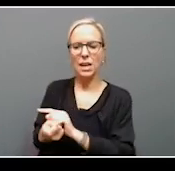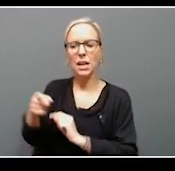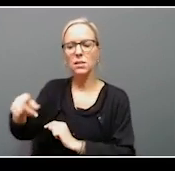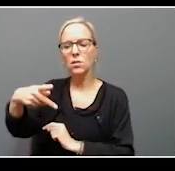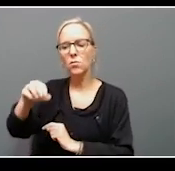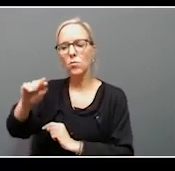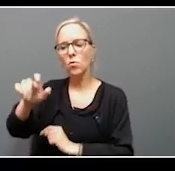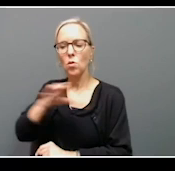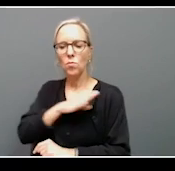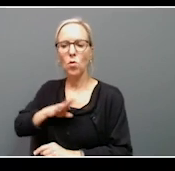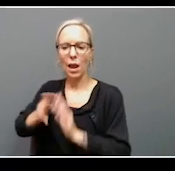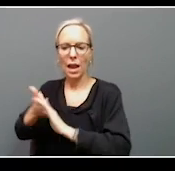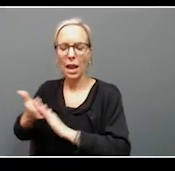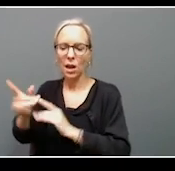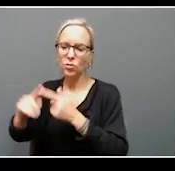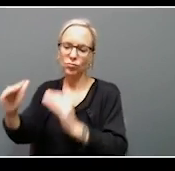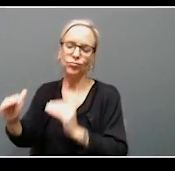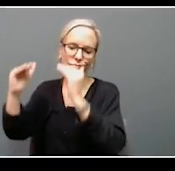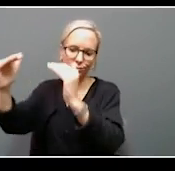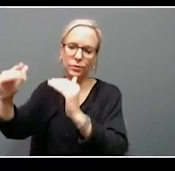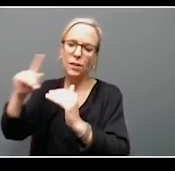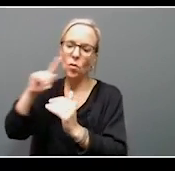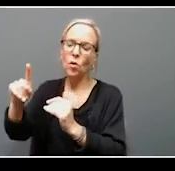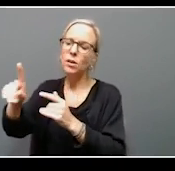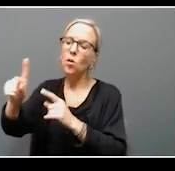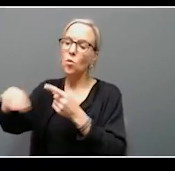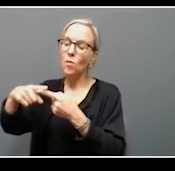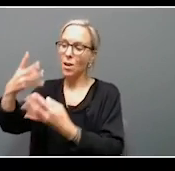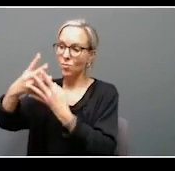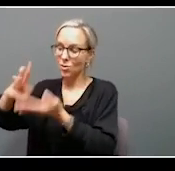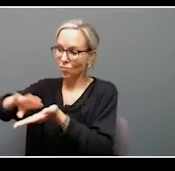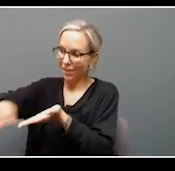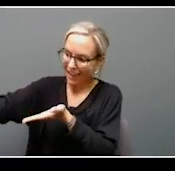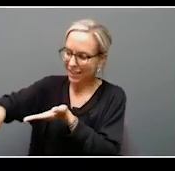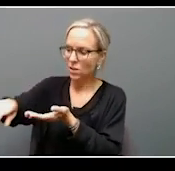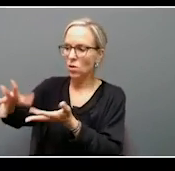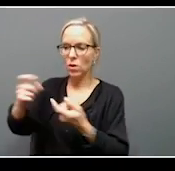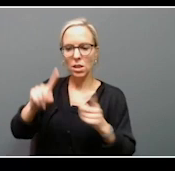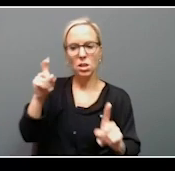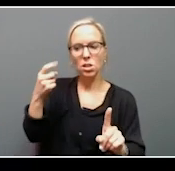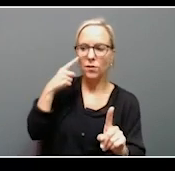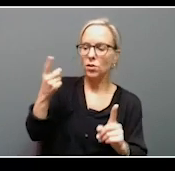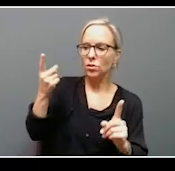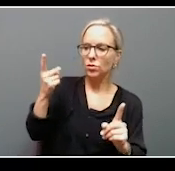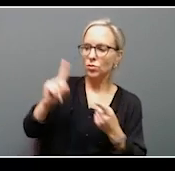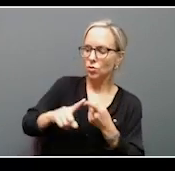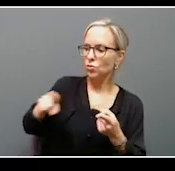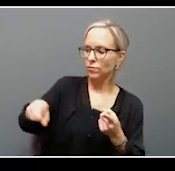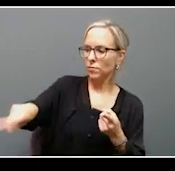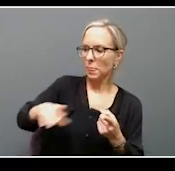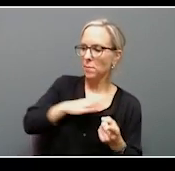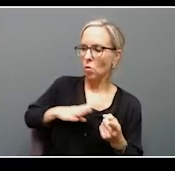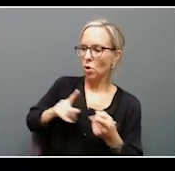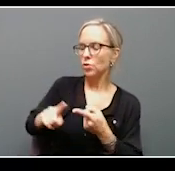wants to raise the threshold for release of prisoners, and he wants the governor to be able to remove members at will, rather than have them